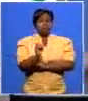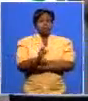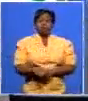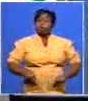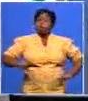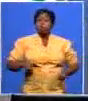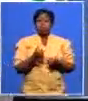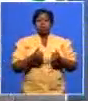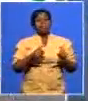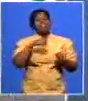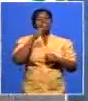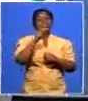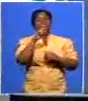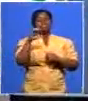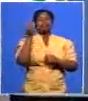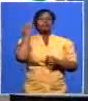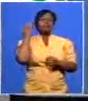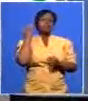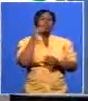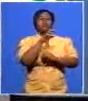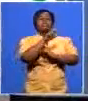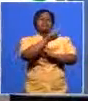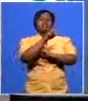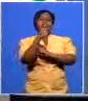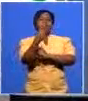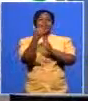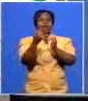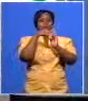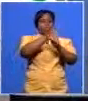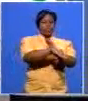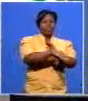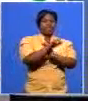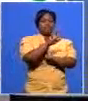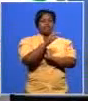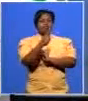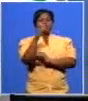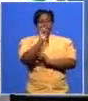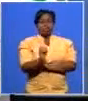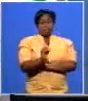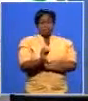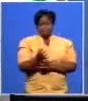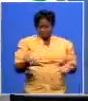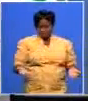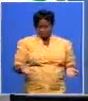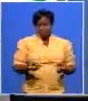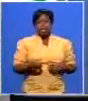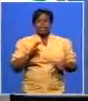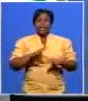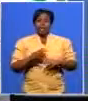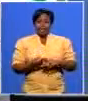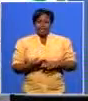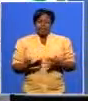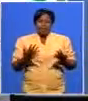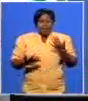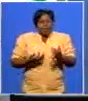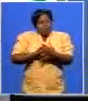the anc got 71 percent they dropped to 51 percent since the last local government election if cope had just held